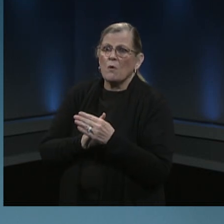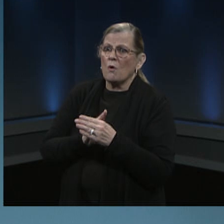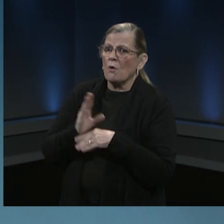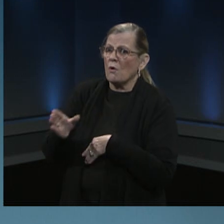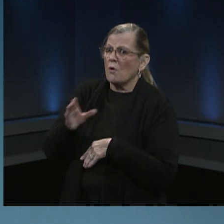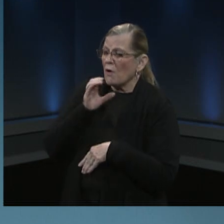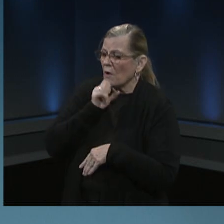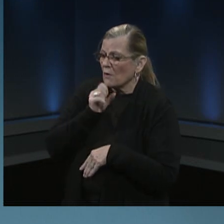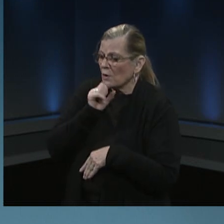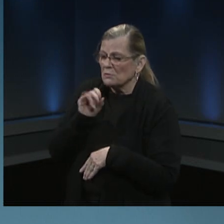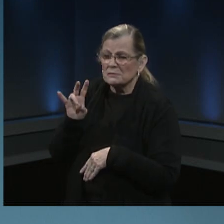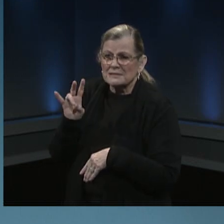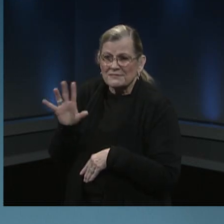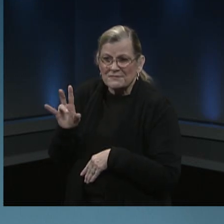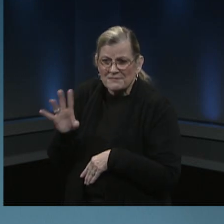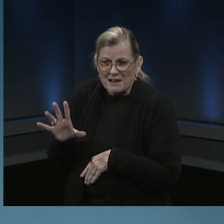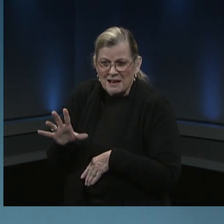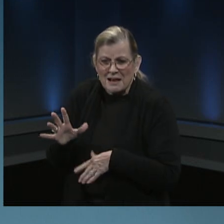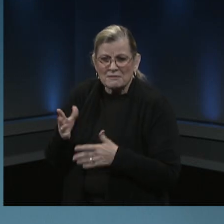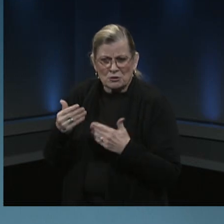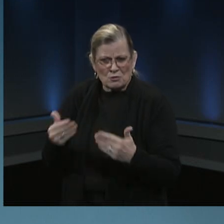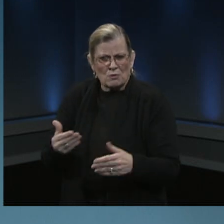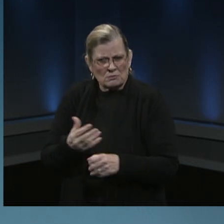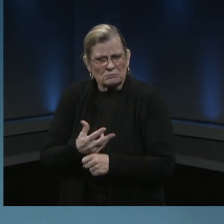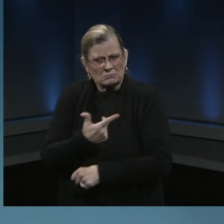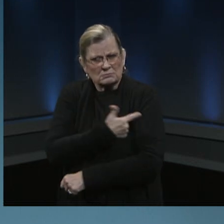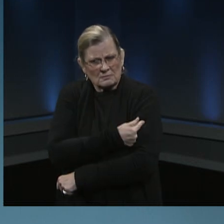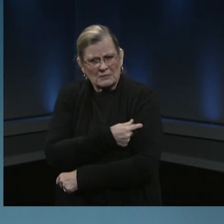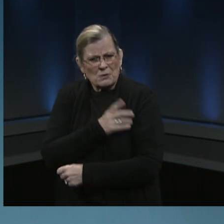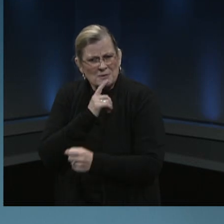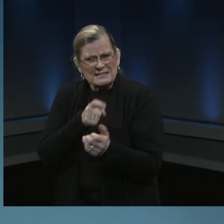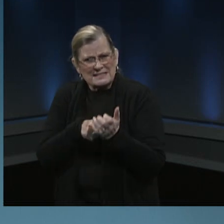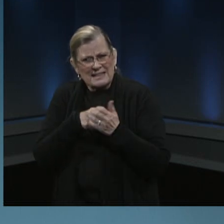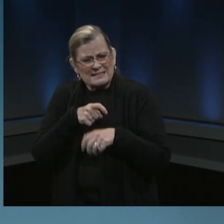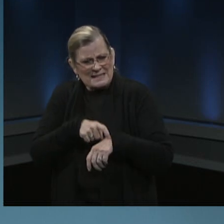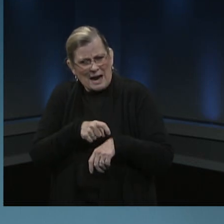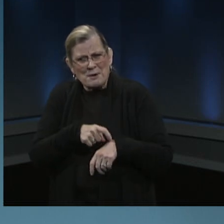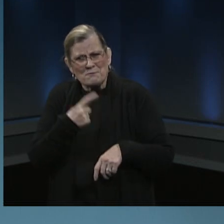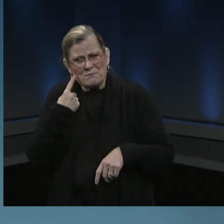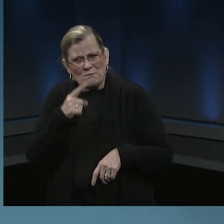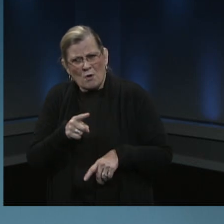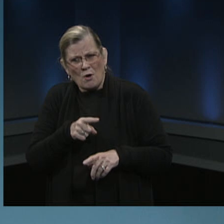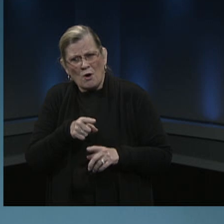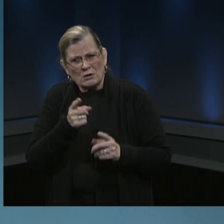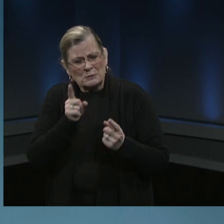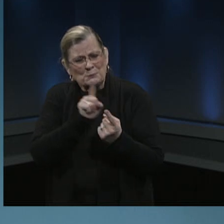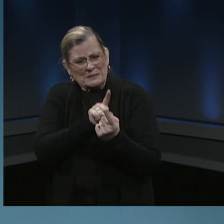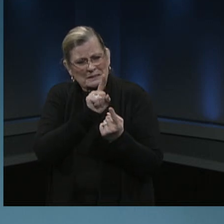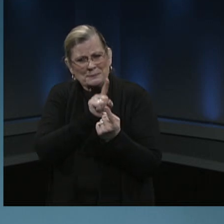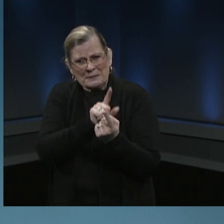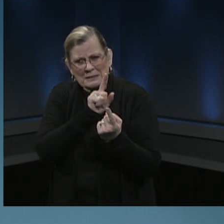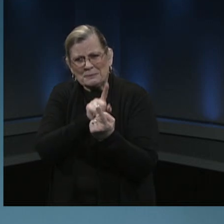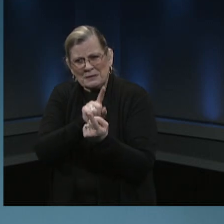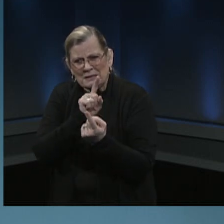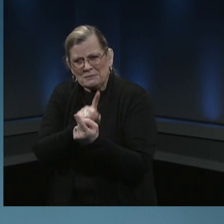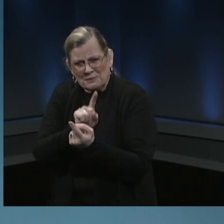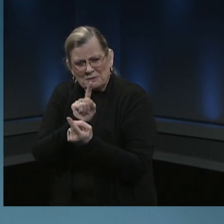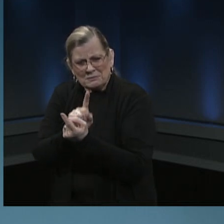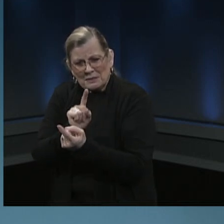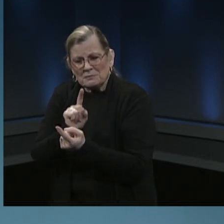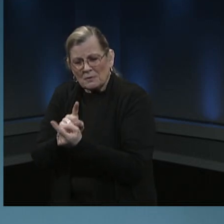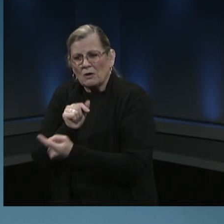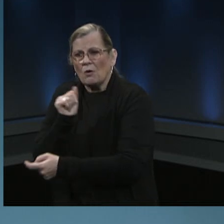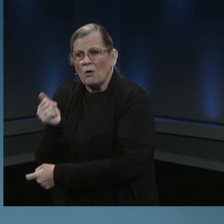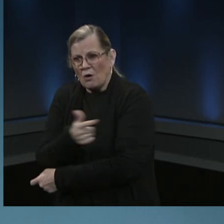it's going to take us some time to work through this population in fairfax county but there will be vaccination for